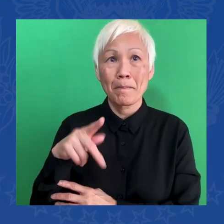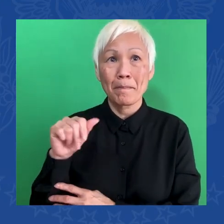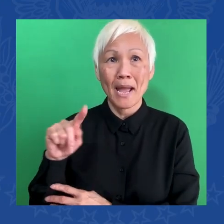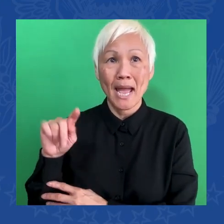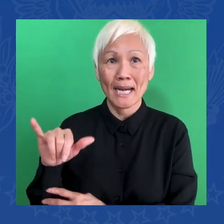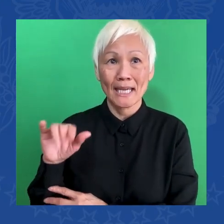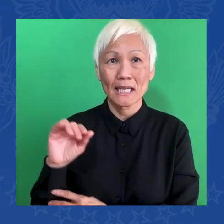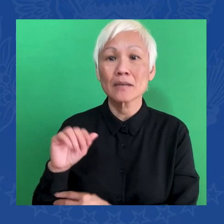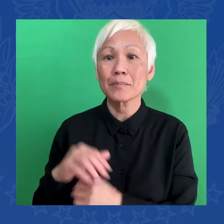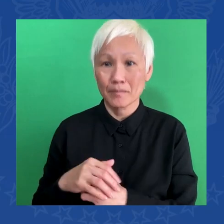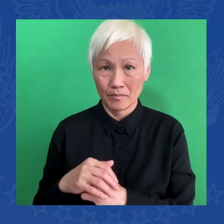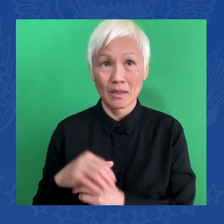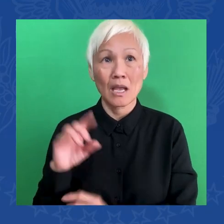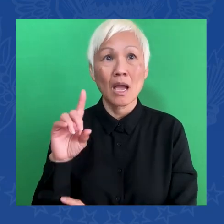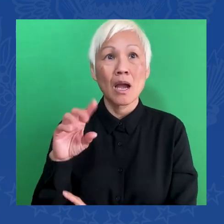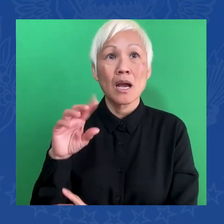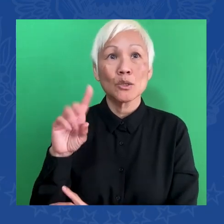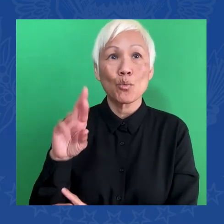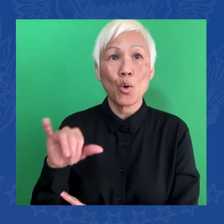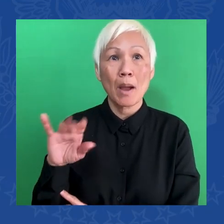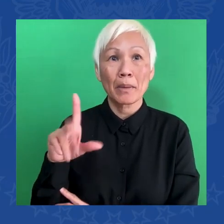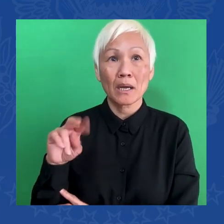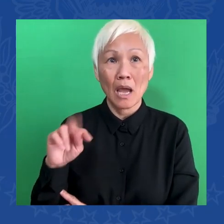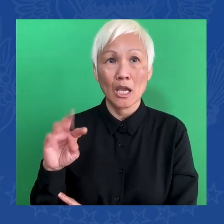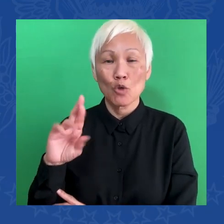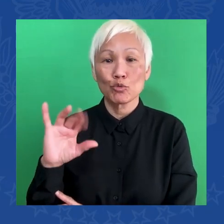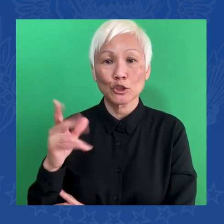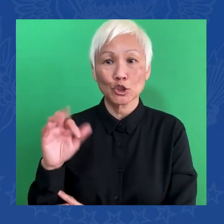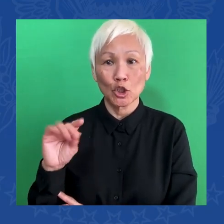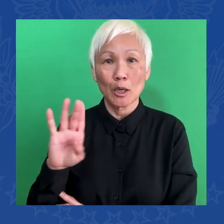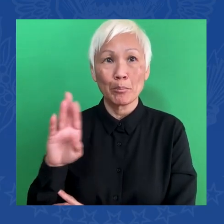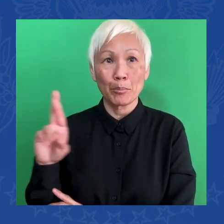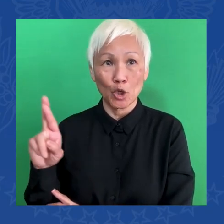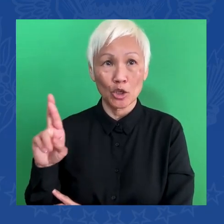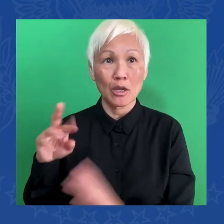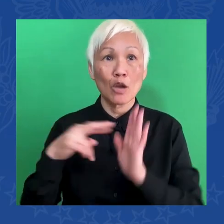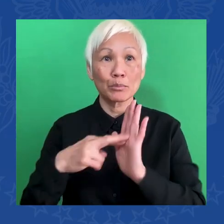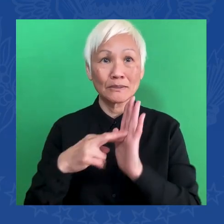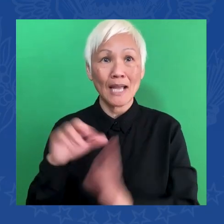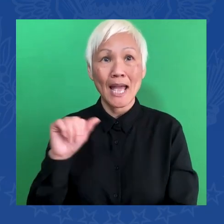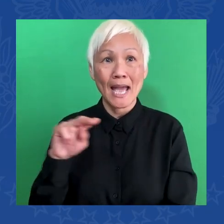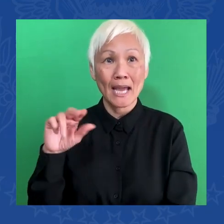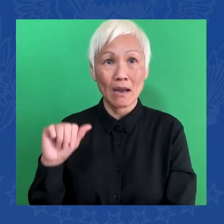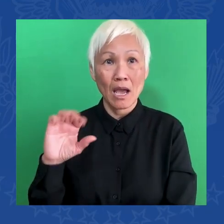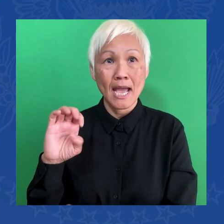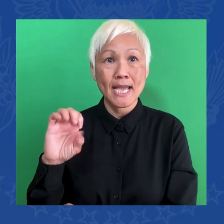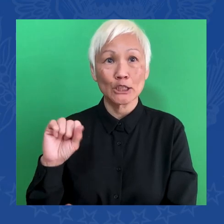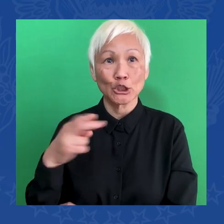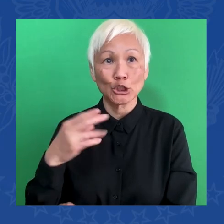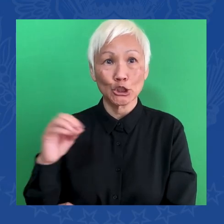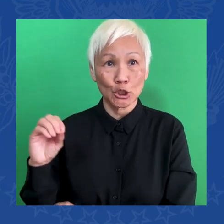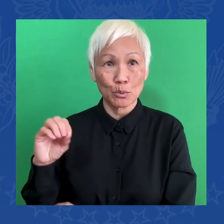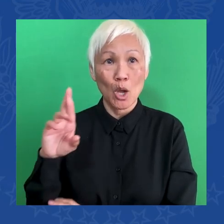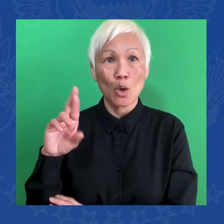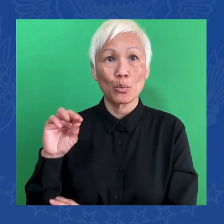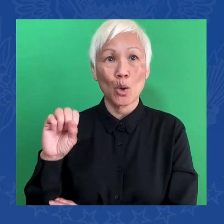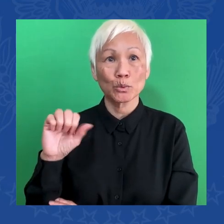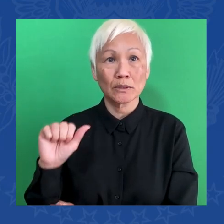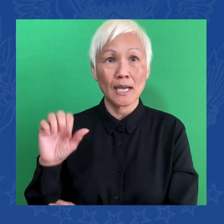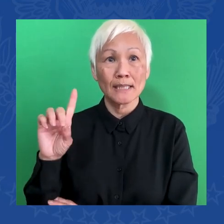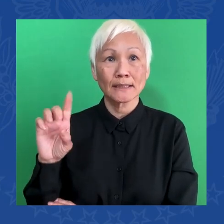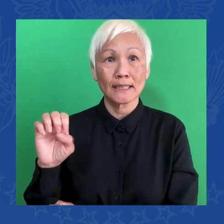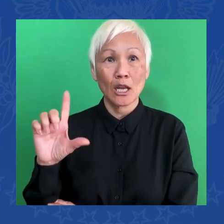Eshoo, Rosa DeLauro, Frank Pallone, Diane DeGette, Fred Upton. Like DARPA,